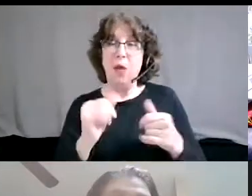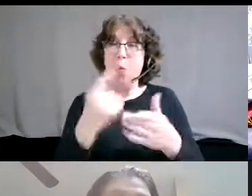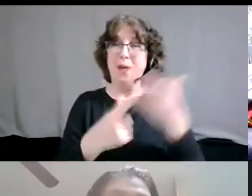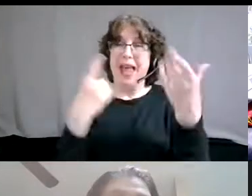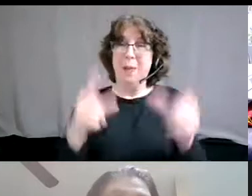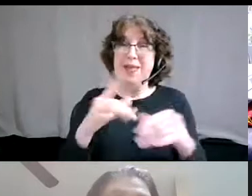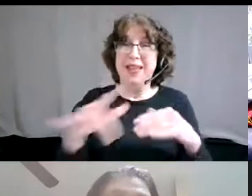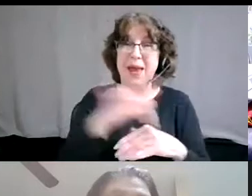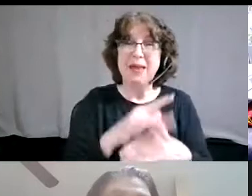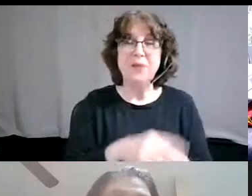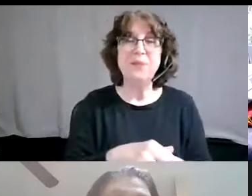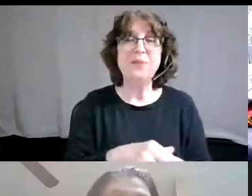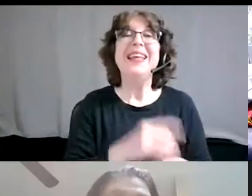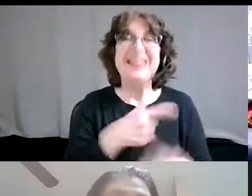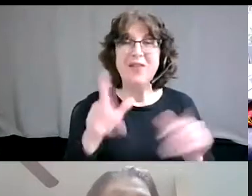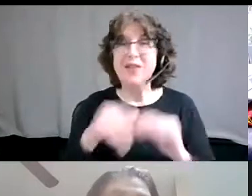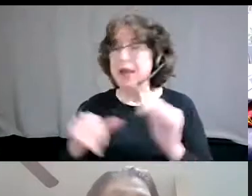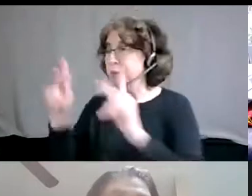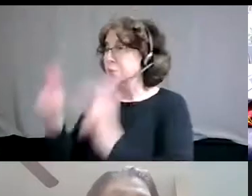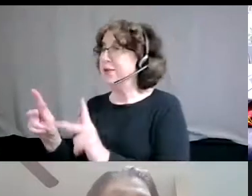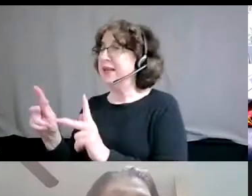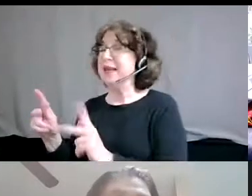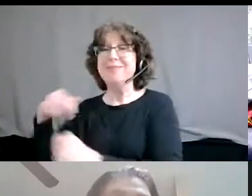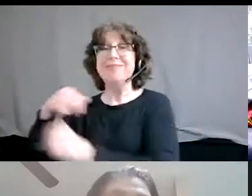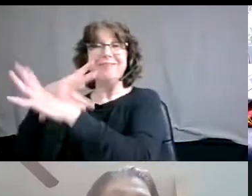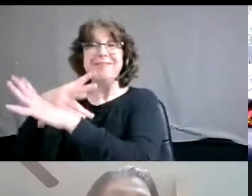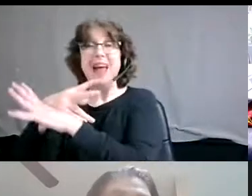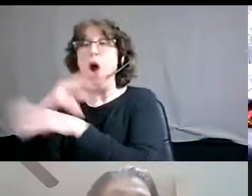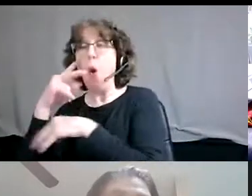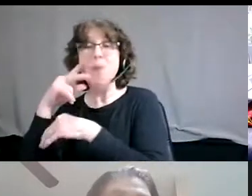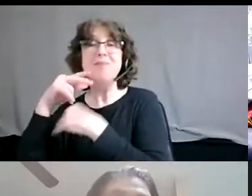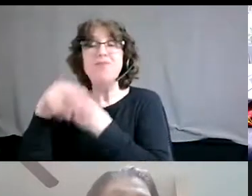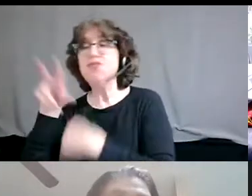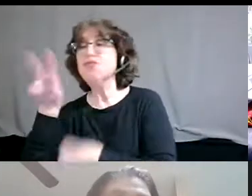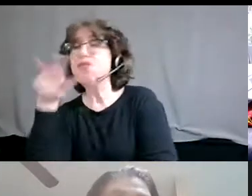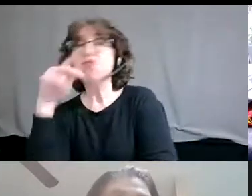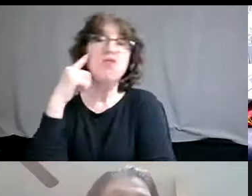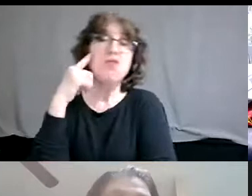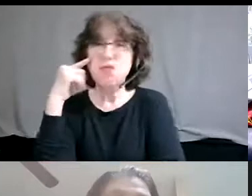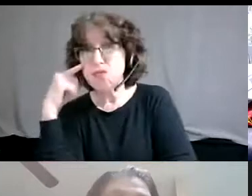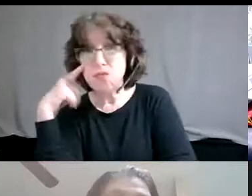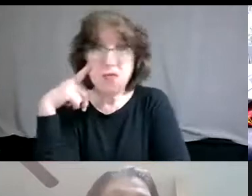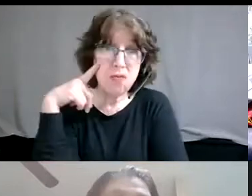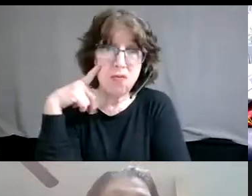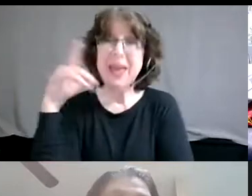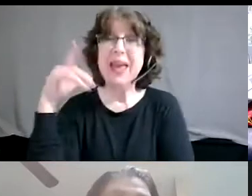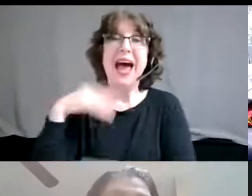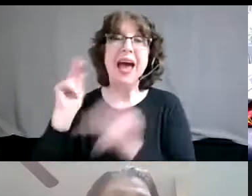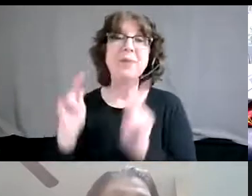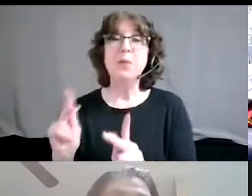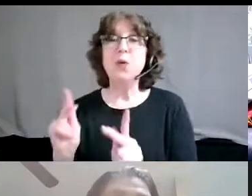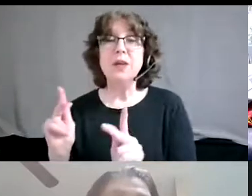someone who's coming in over a sort of video chat and like looking around and saying, okay, well, because I'm, because I'm the person